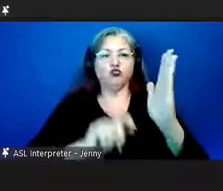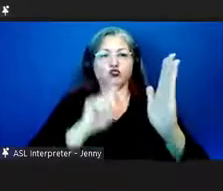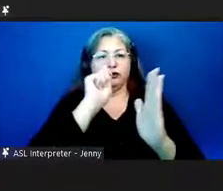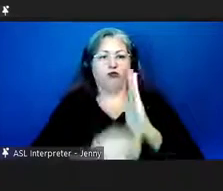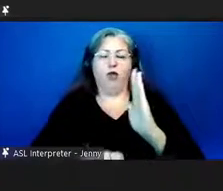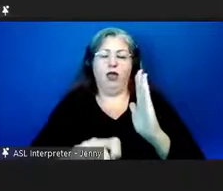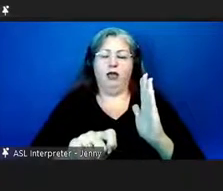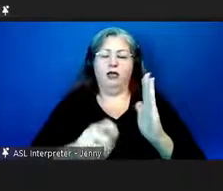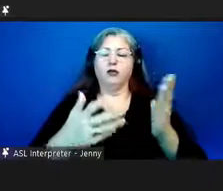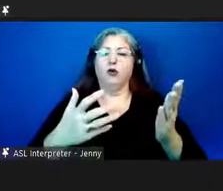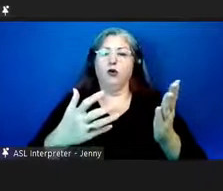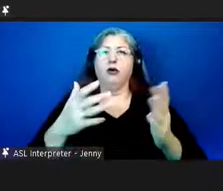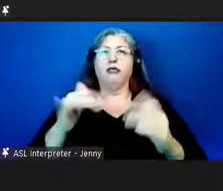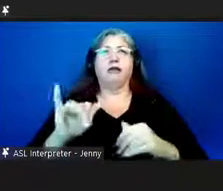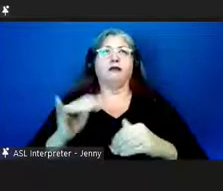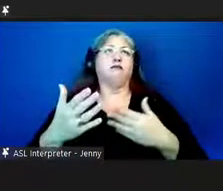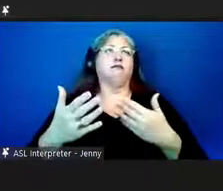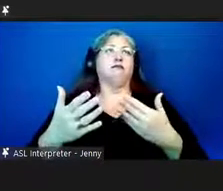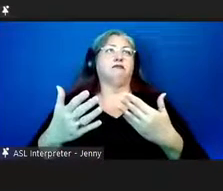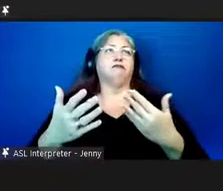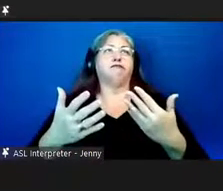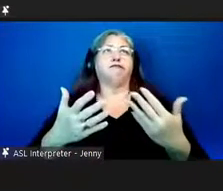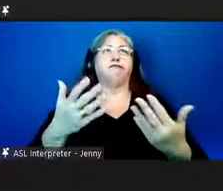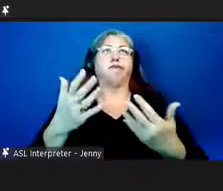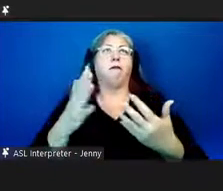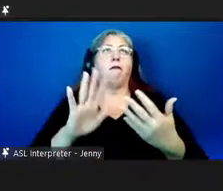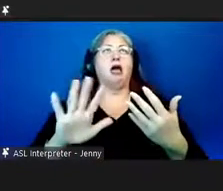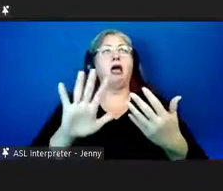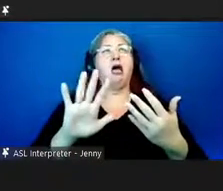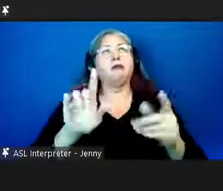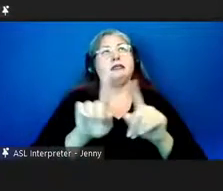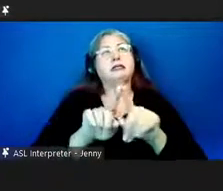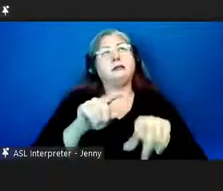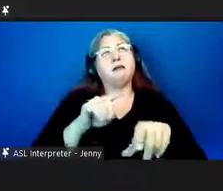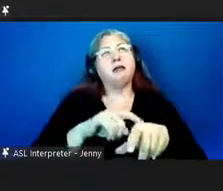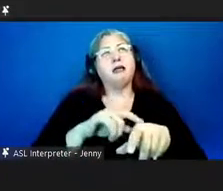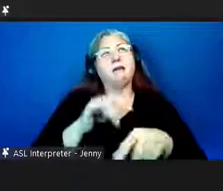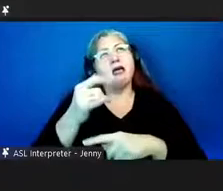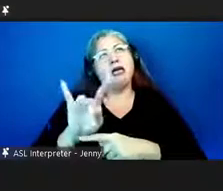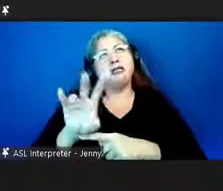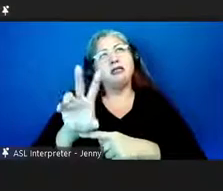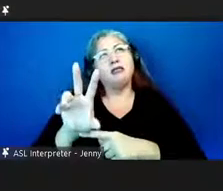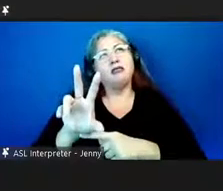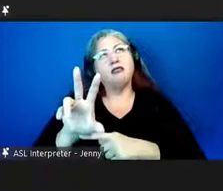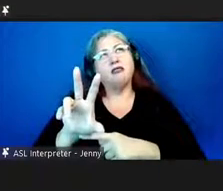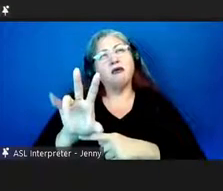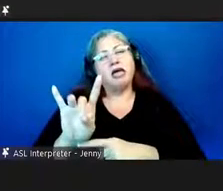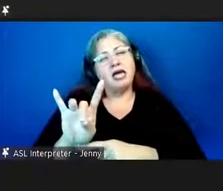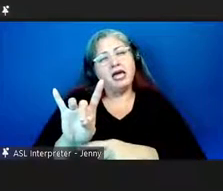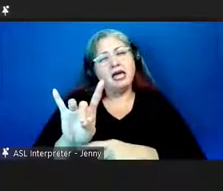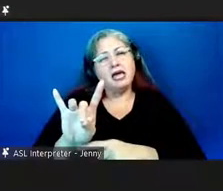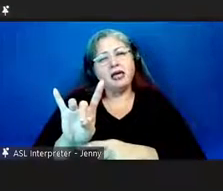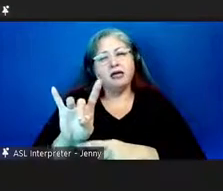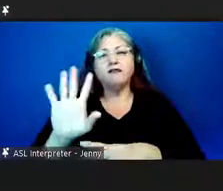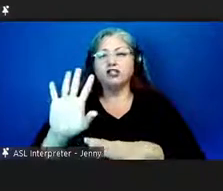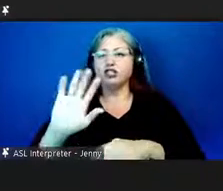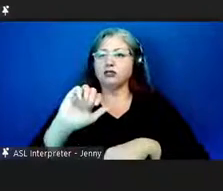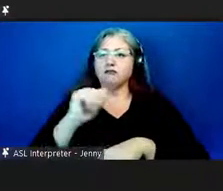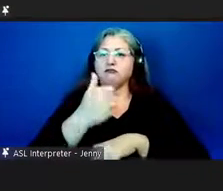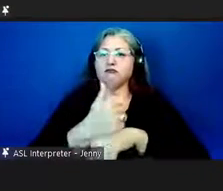this would be about the time of 1838 or so and establishing